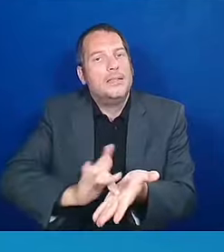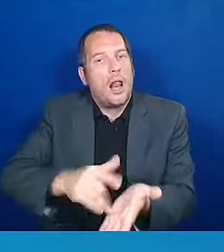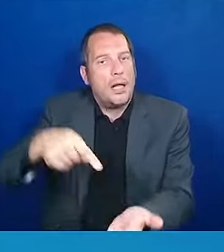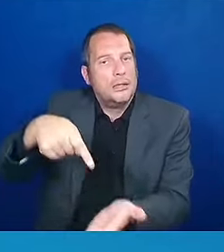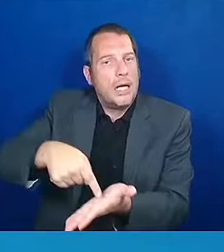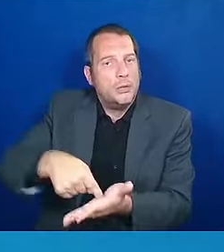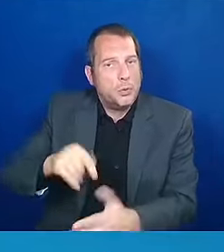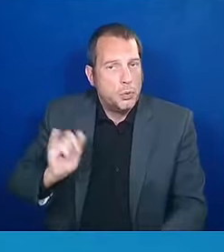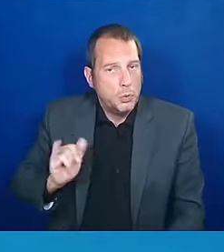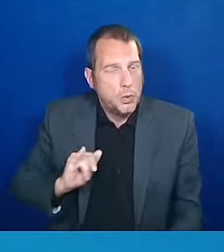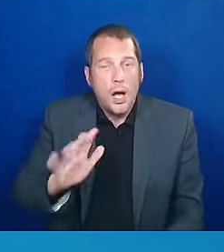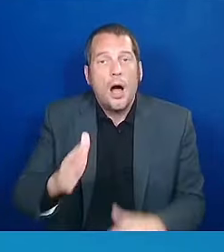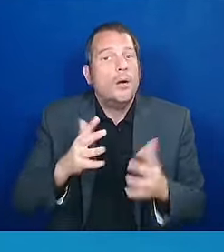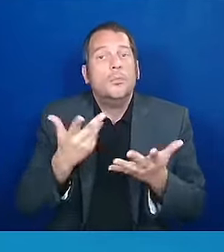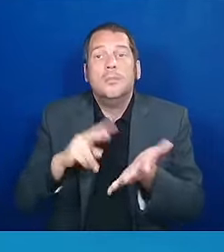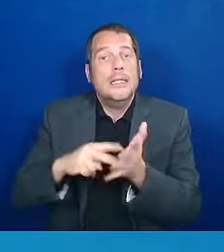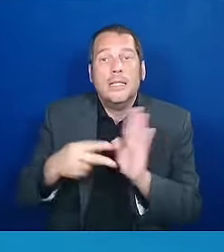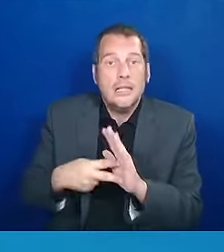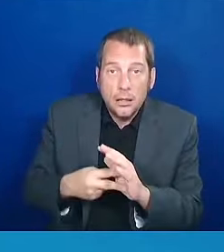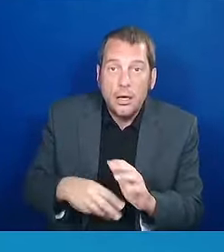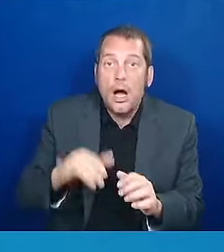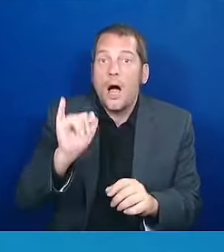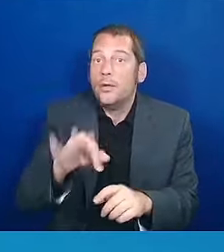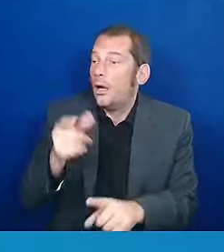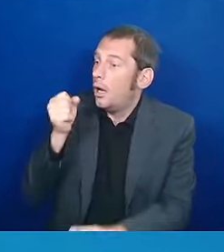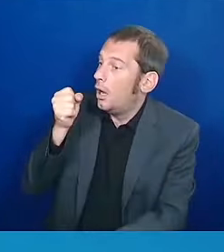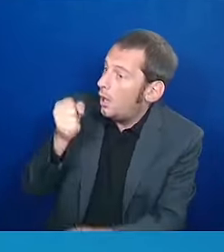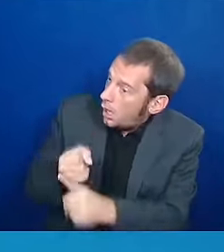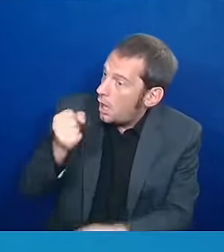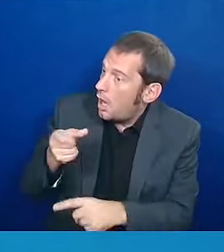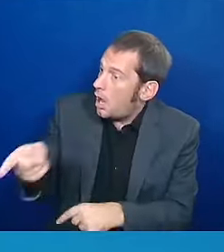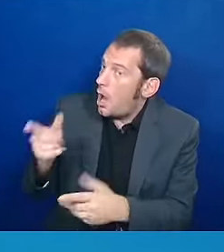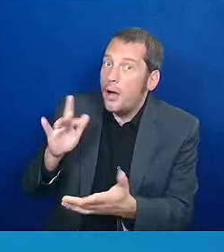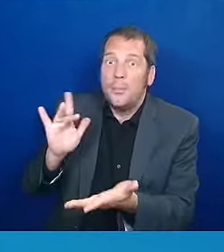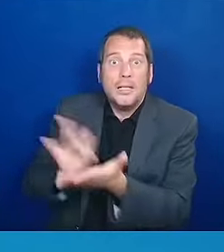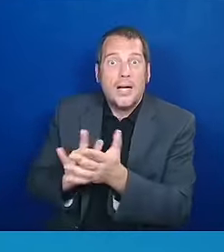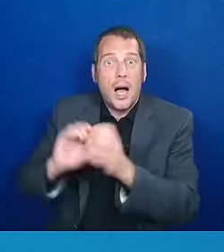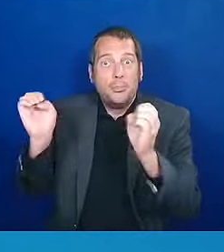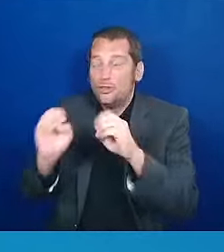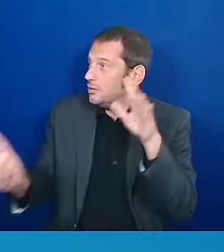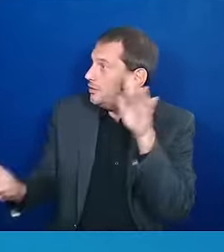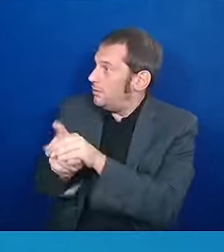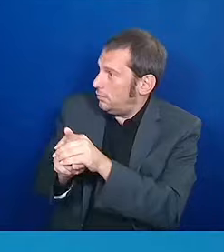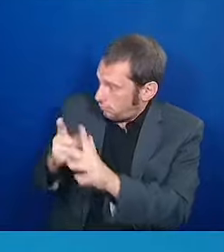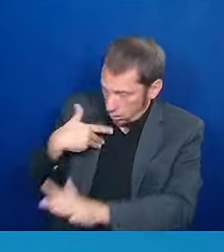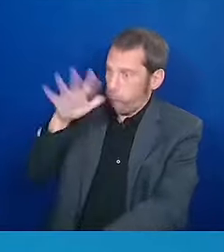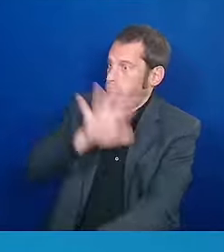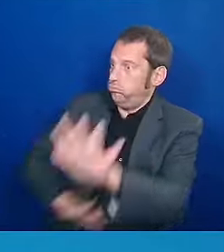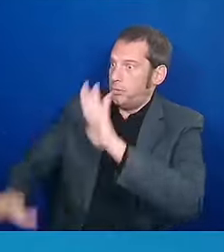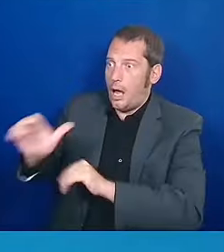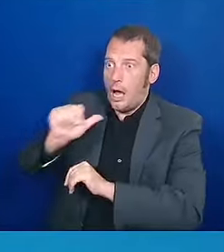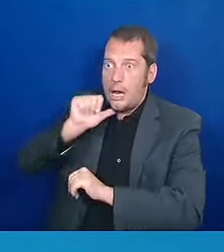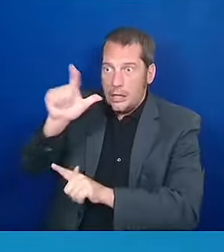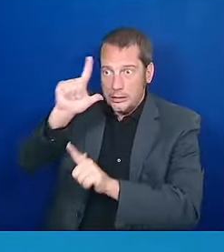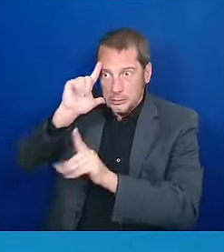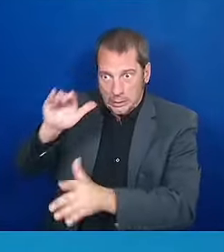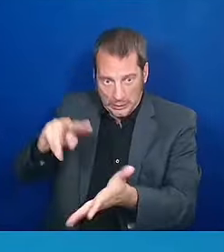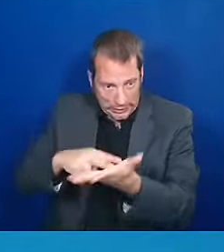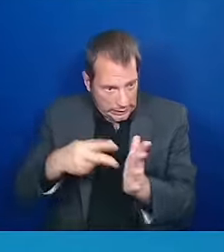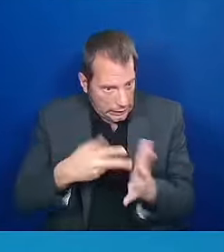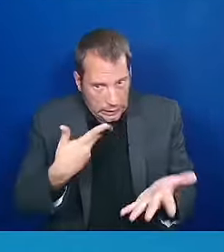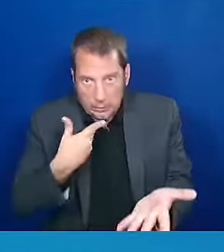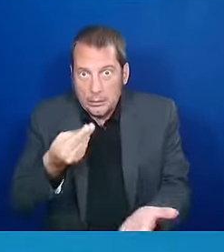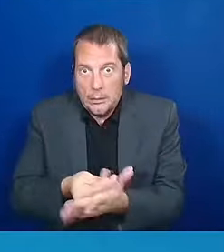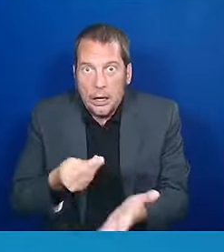usually the result of a medical emergency, it's not something you plan, it's not something you invite, but we have made it now so that medical